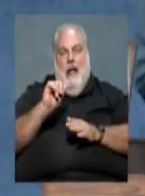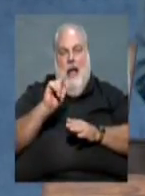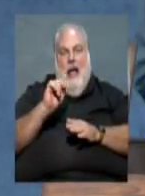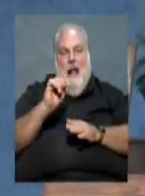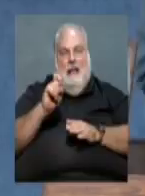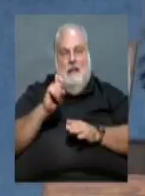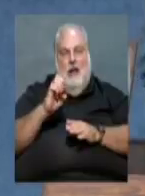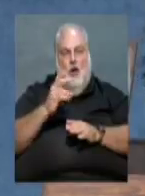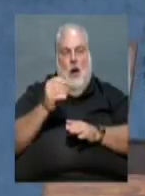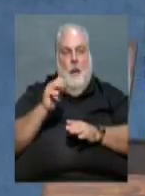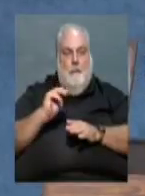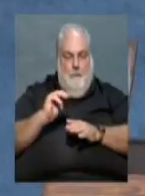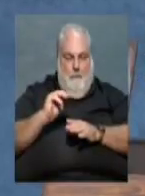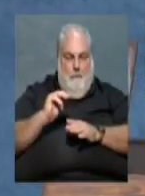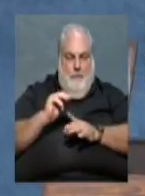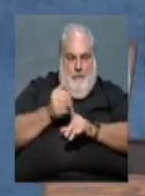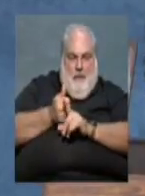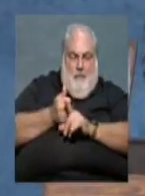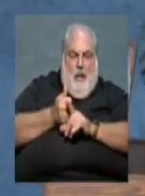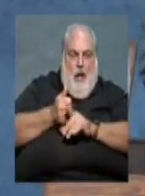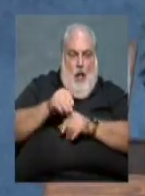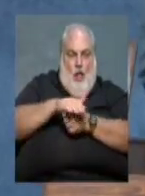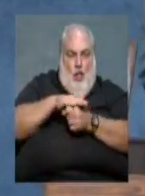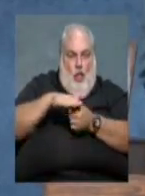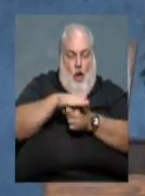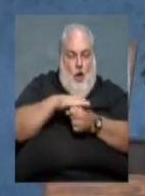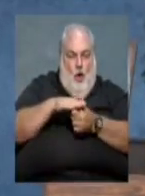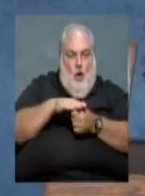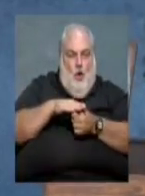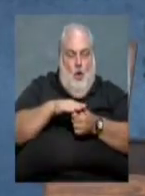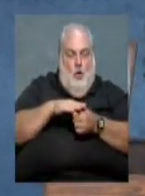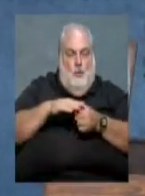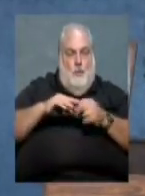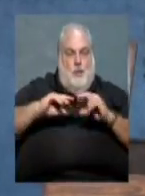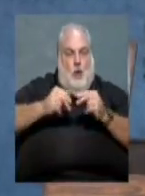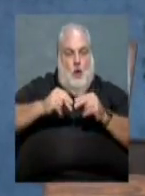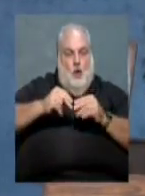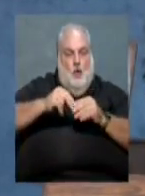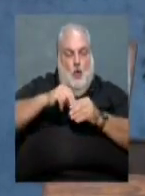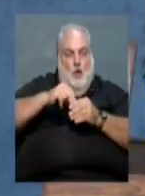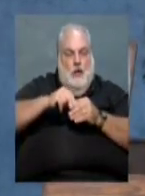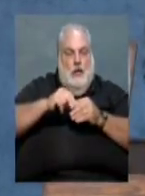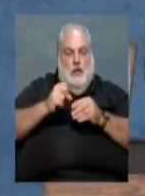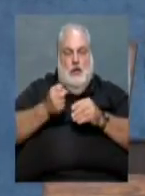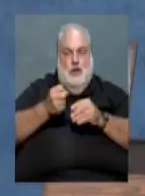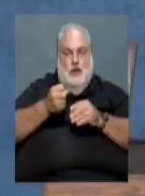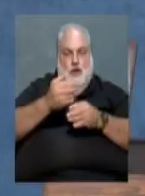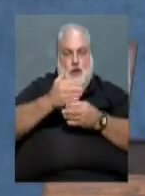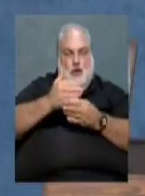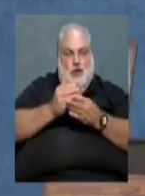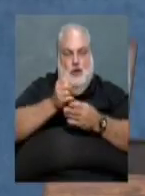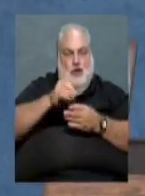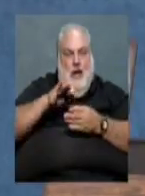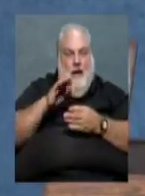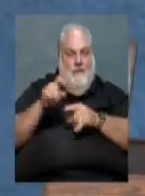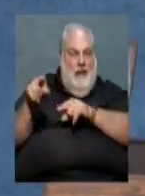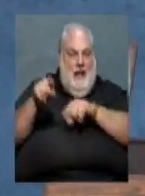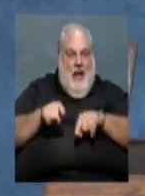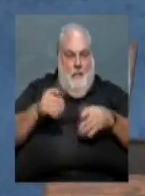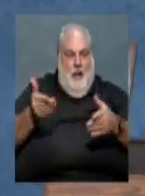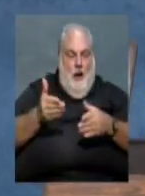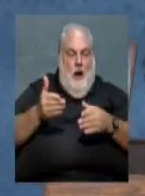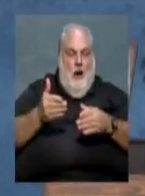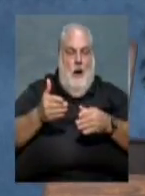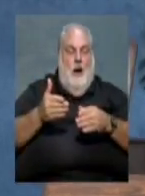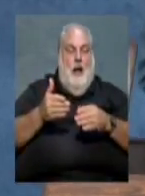recognized, renowned local sushi chef who came to the U.S. from El Salvador at age 16 to take a job washing dishes. He spent